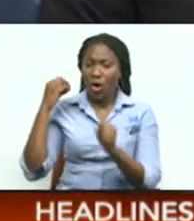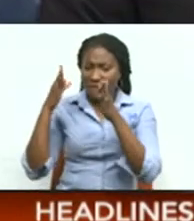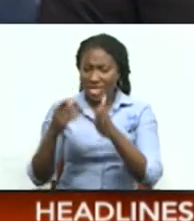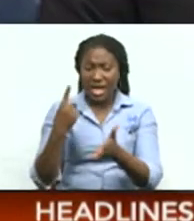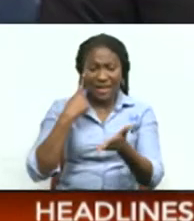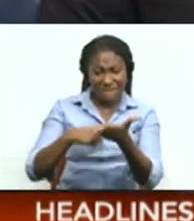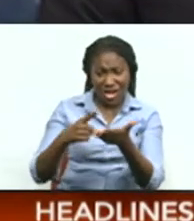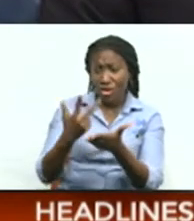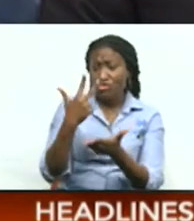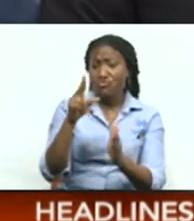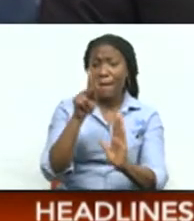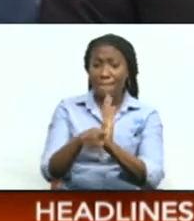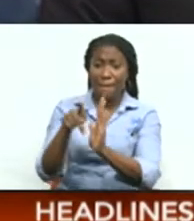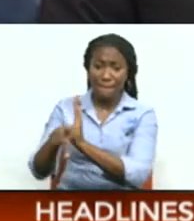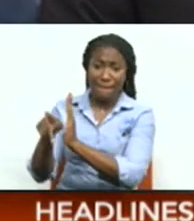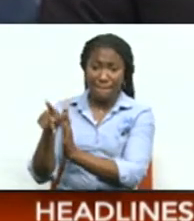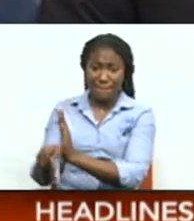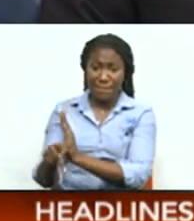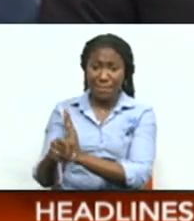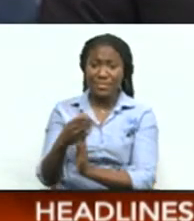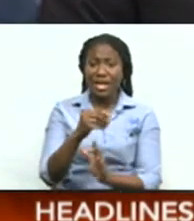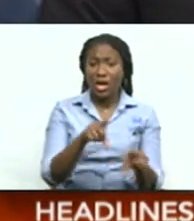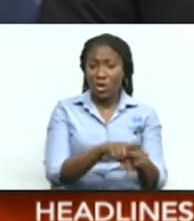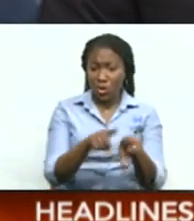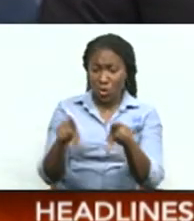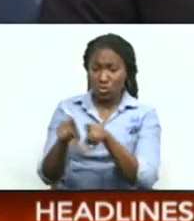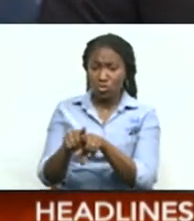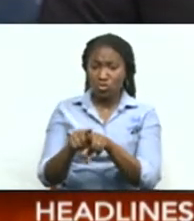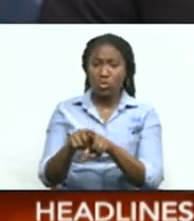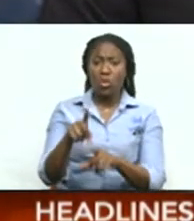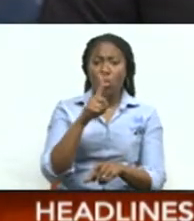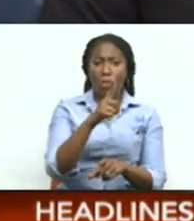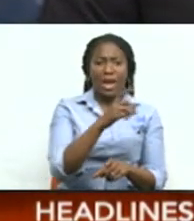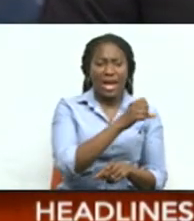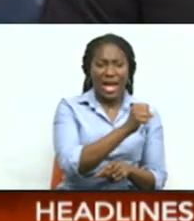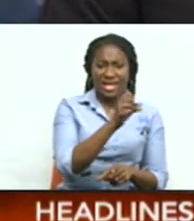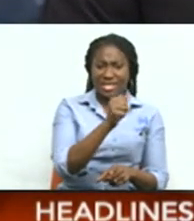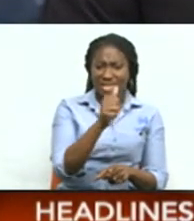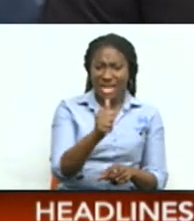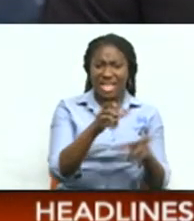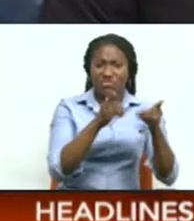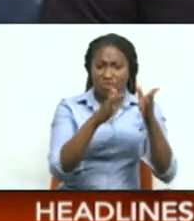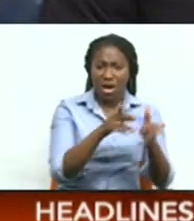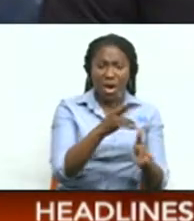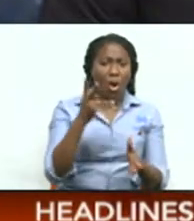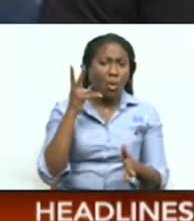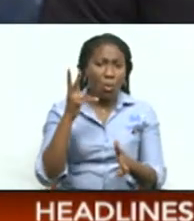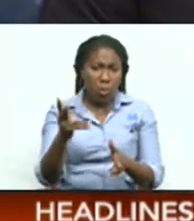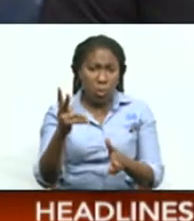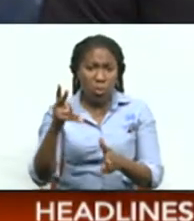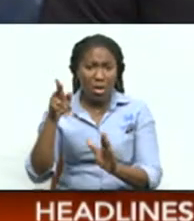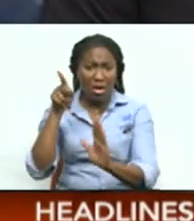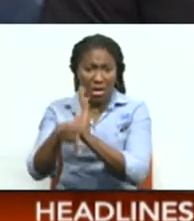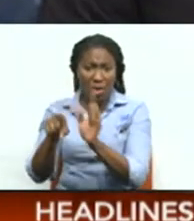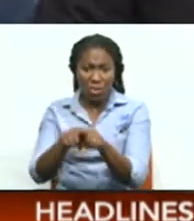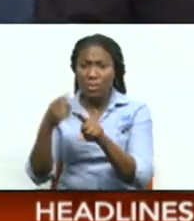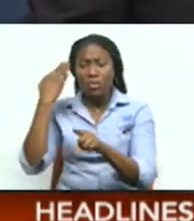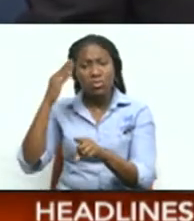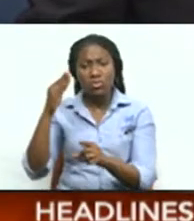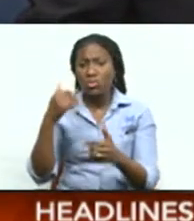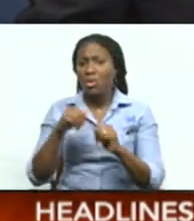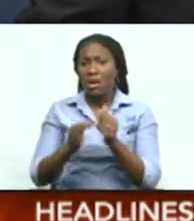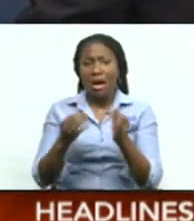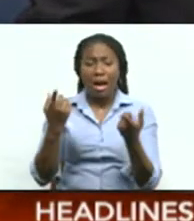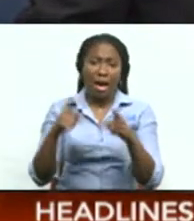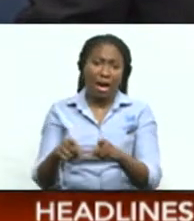three murders, including that of the spouse of SSA Deputy Director Johan Daniel, he could not link the killings to the SSA investigation.